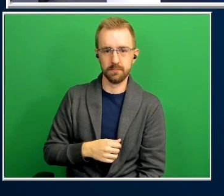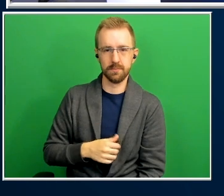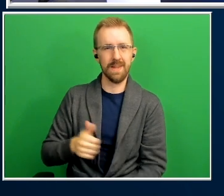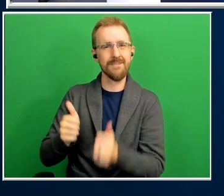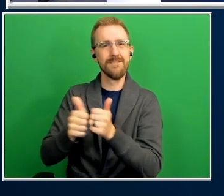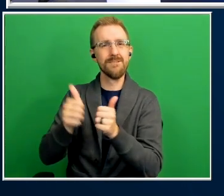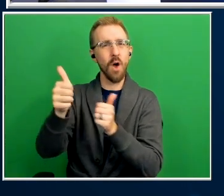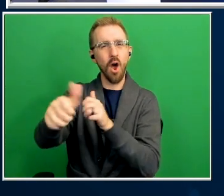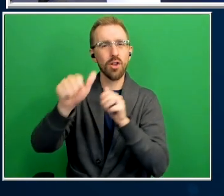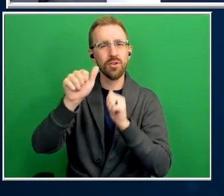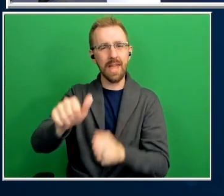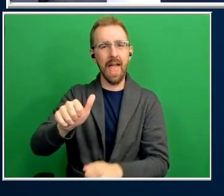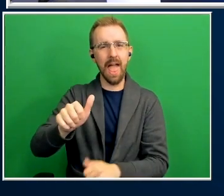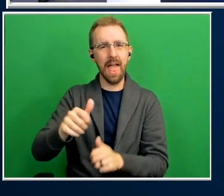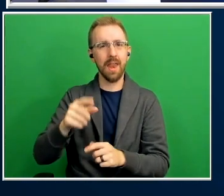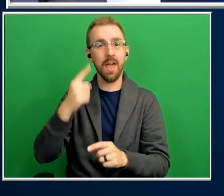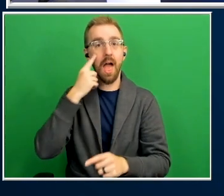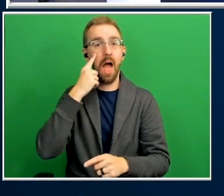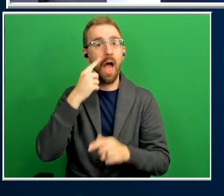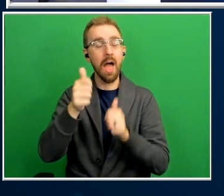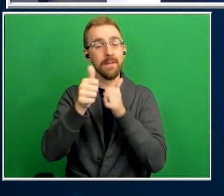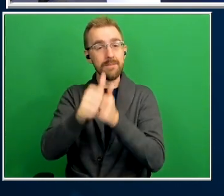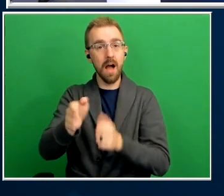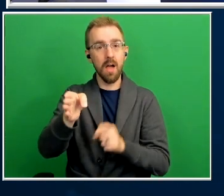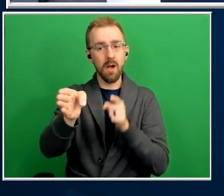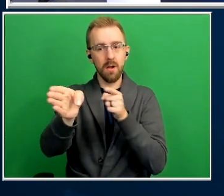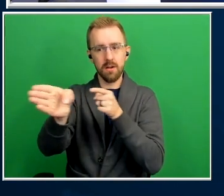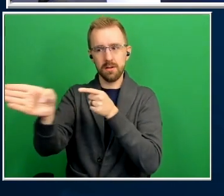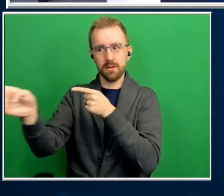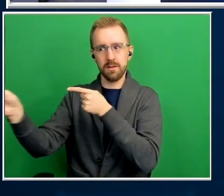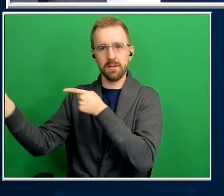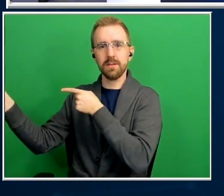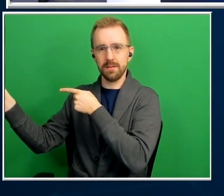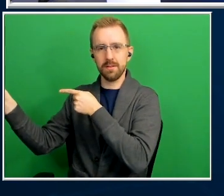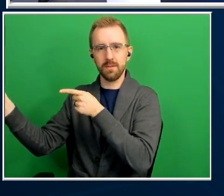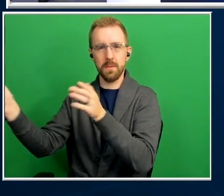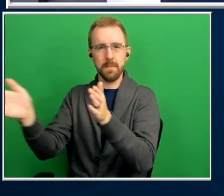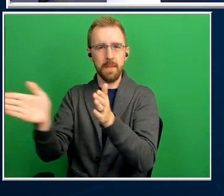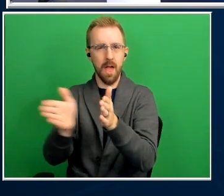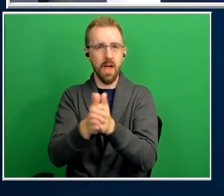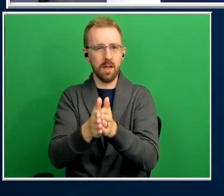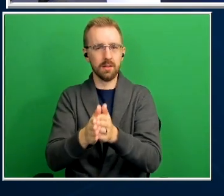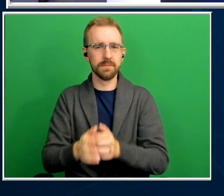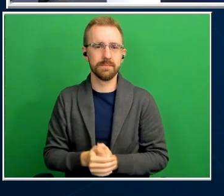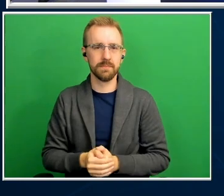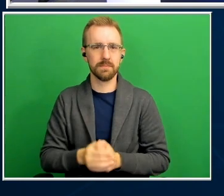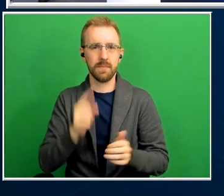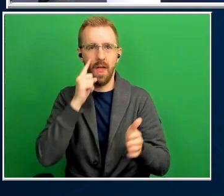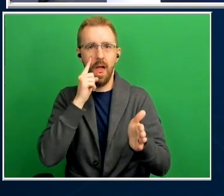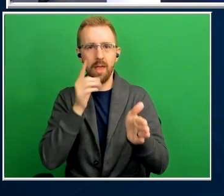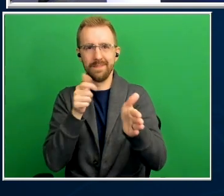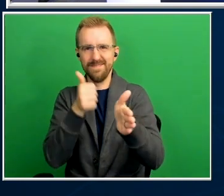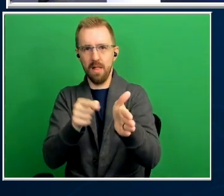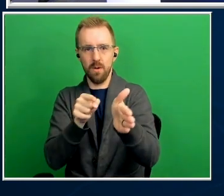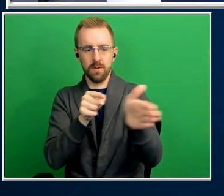hand with your eyes we'll go back to center and then around the other way